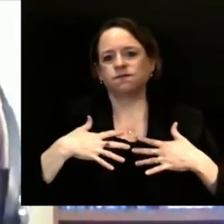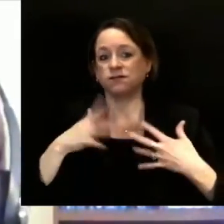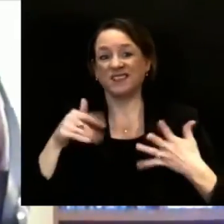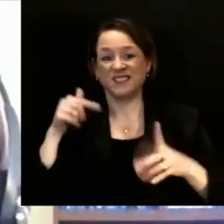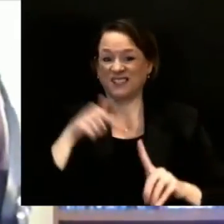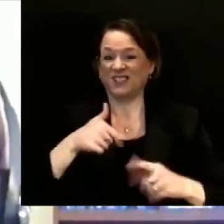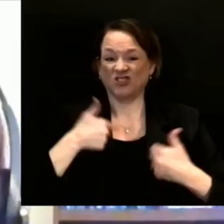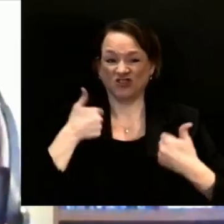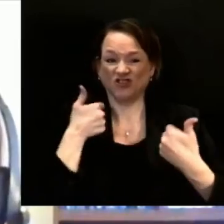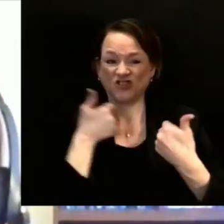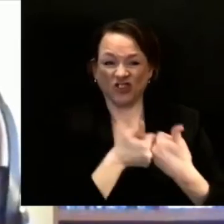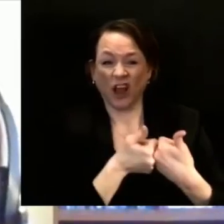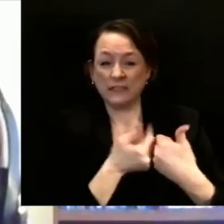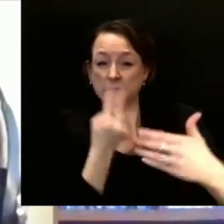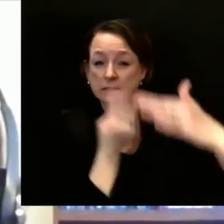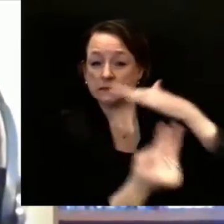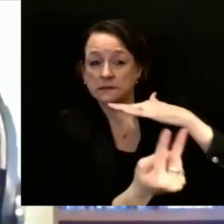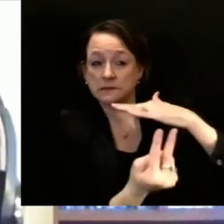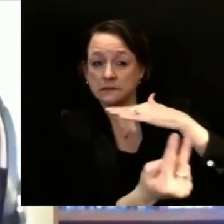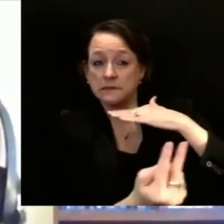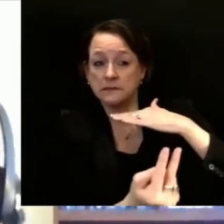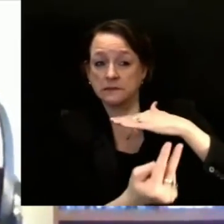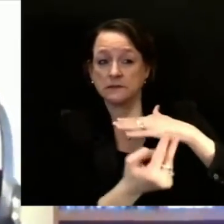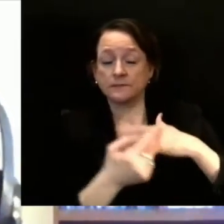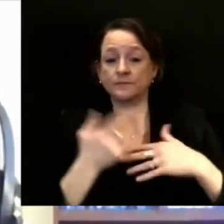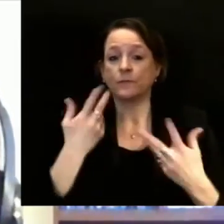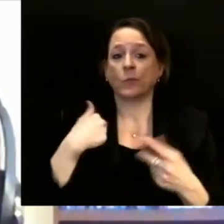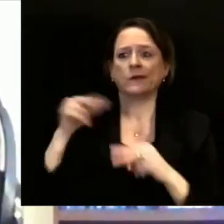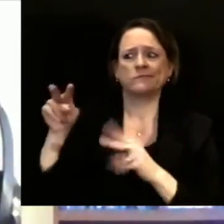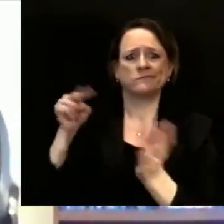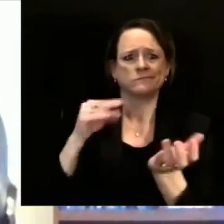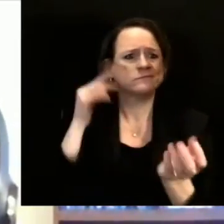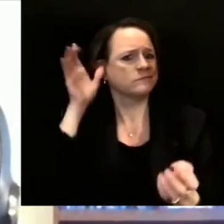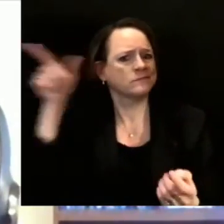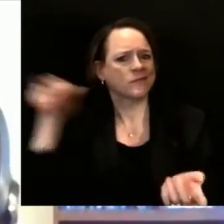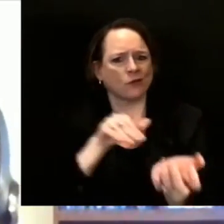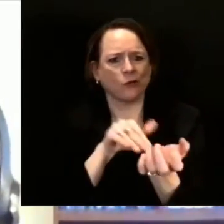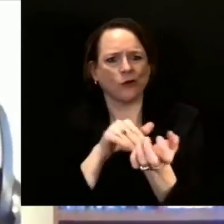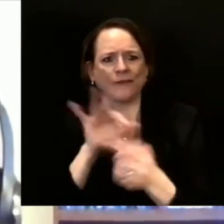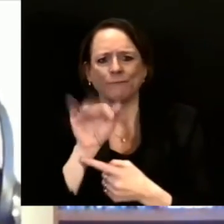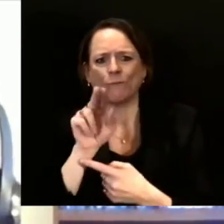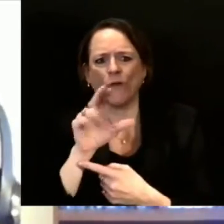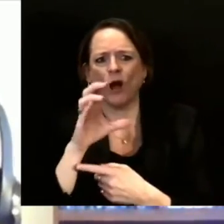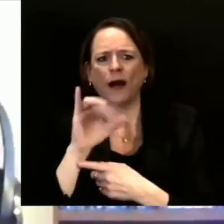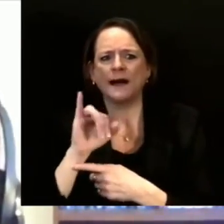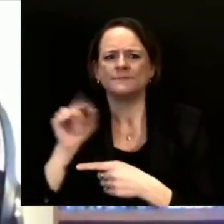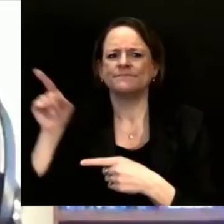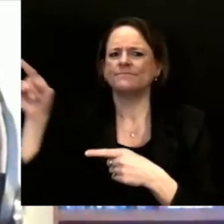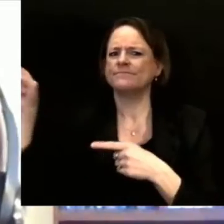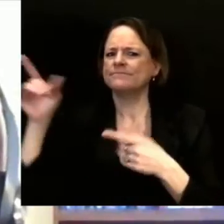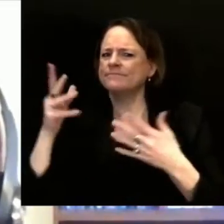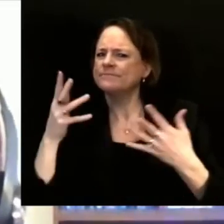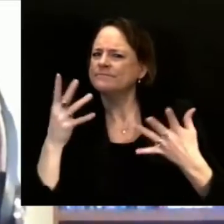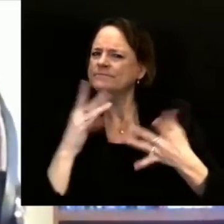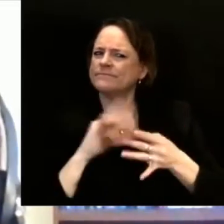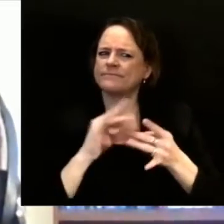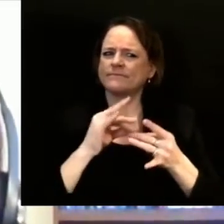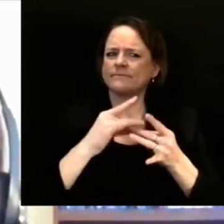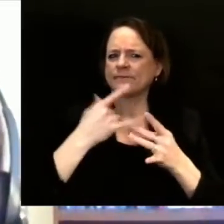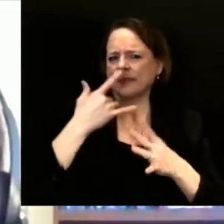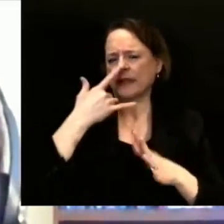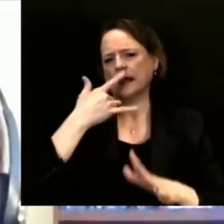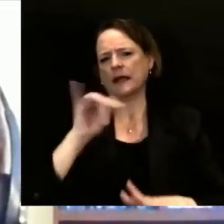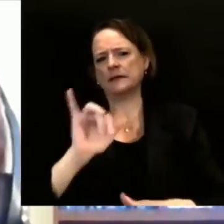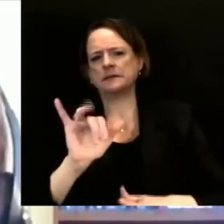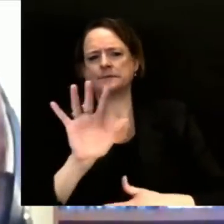more towards late summer, fall, when we may be in a better position to be having large gatherings. But it